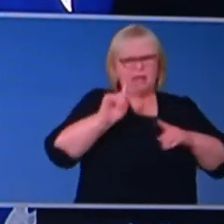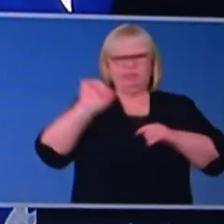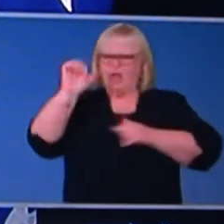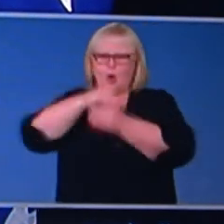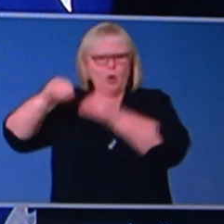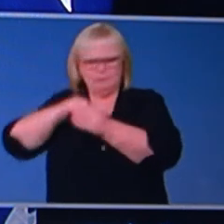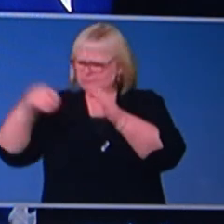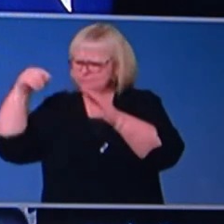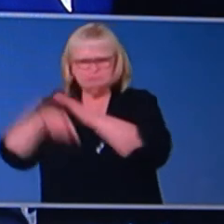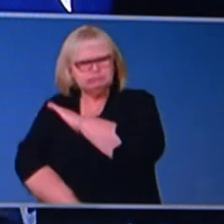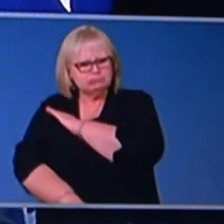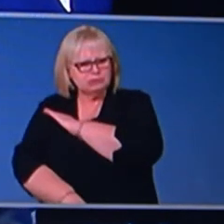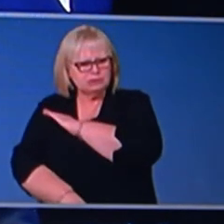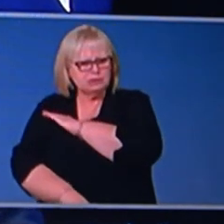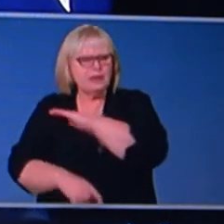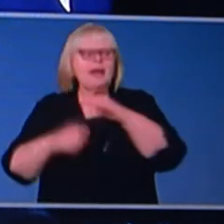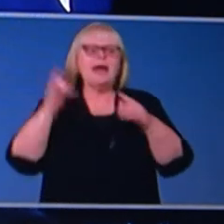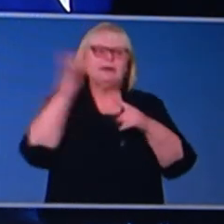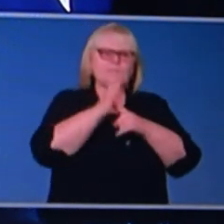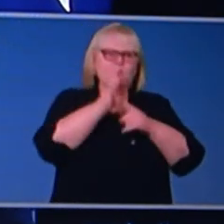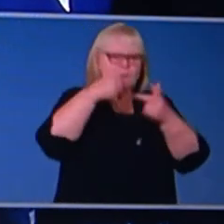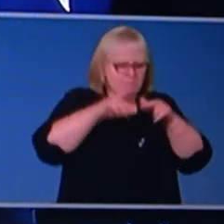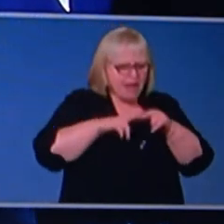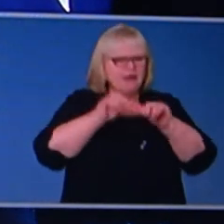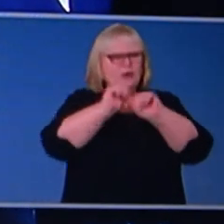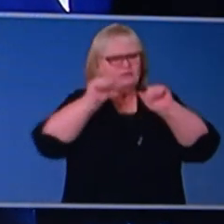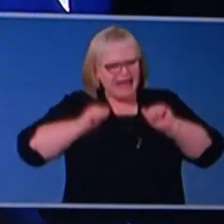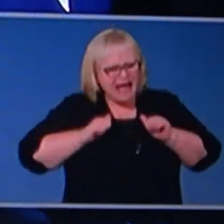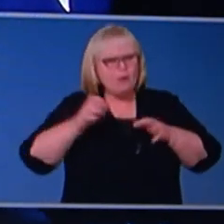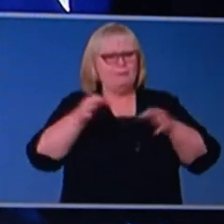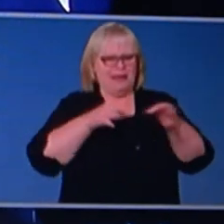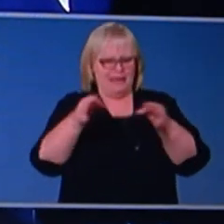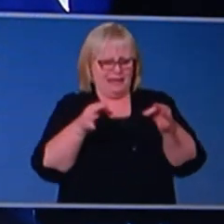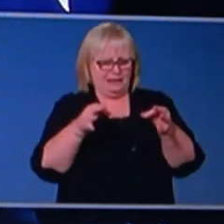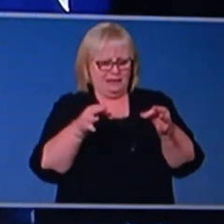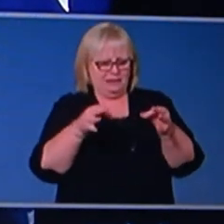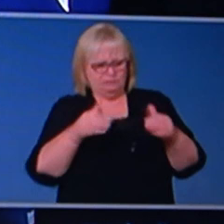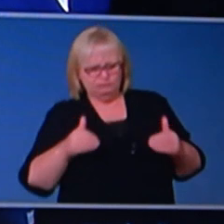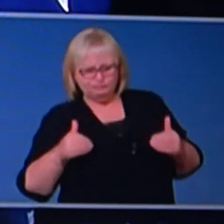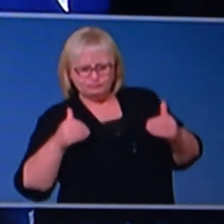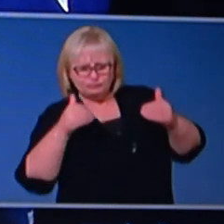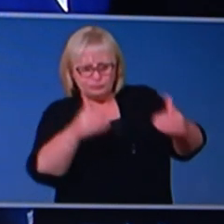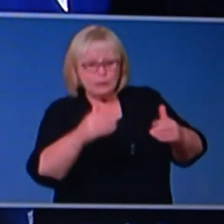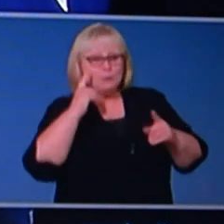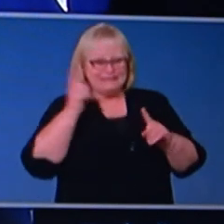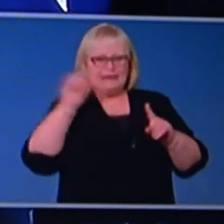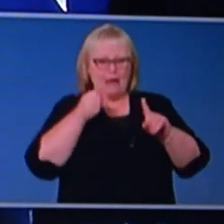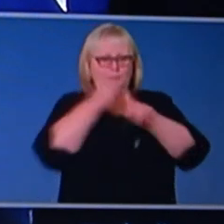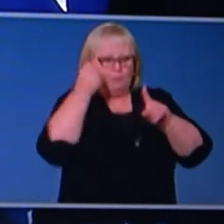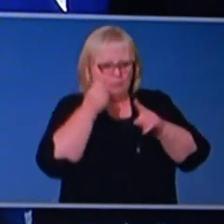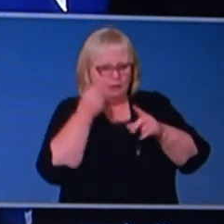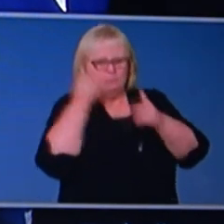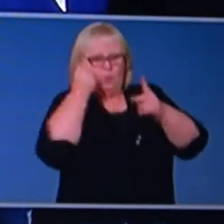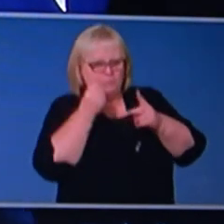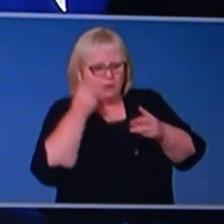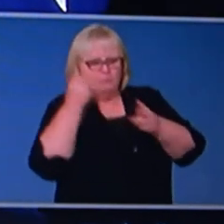And a key part of that plan going forward, as we see these shocks hit our economy, is the